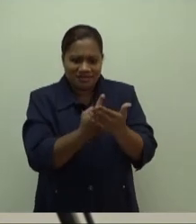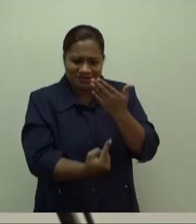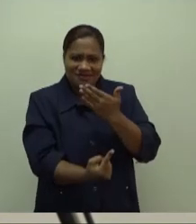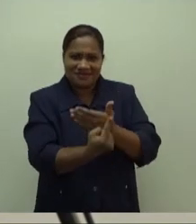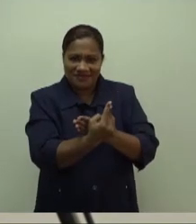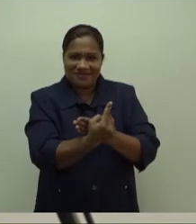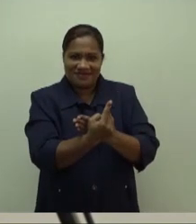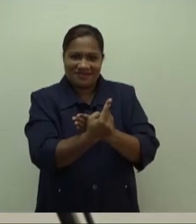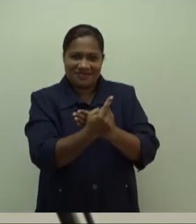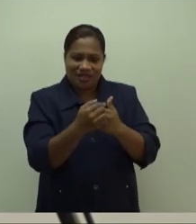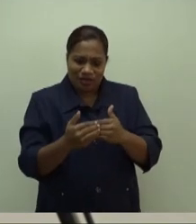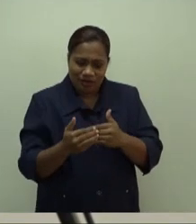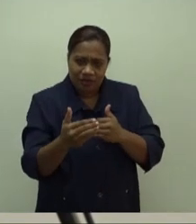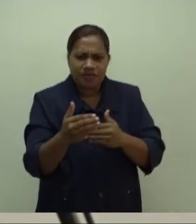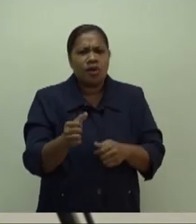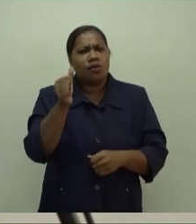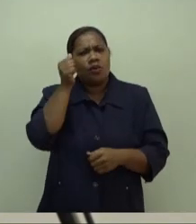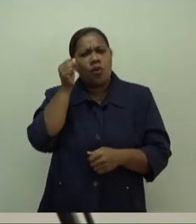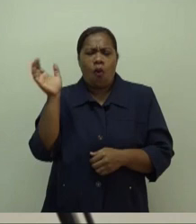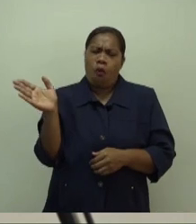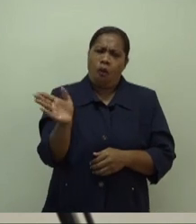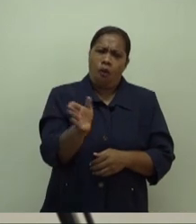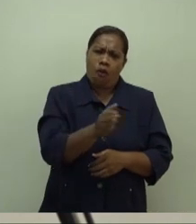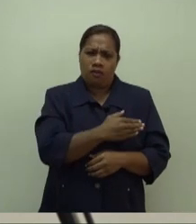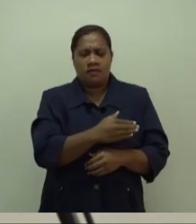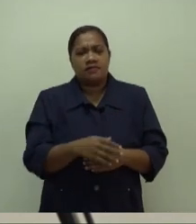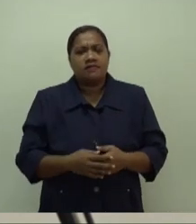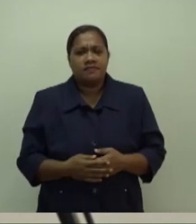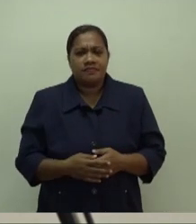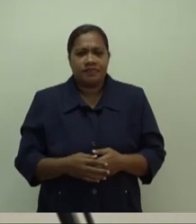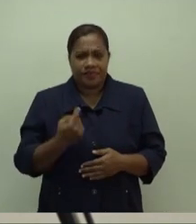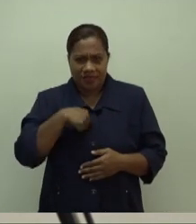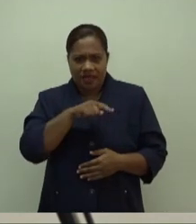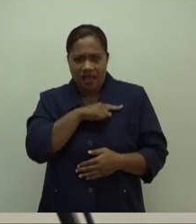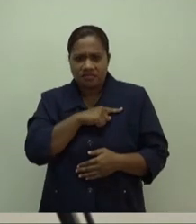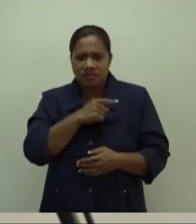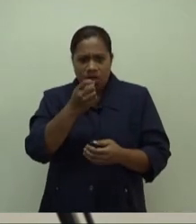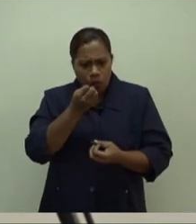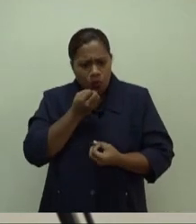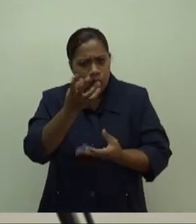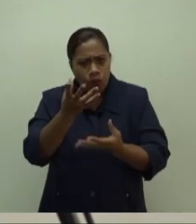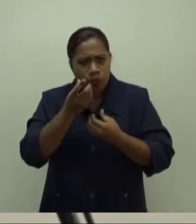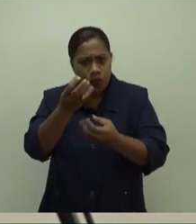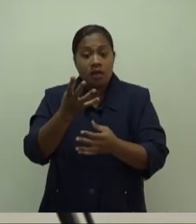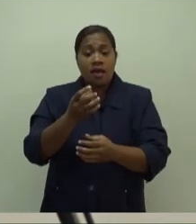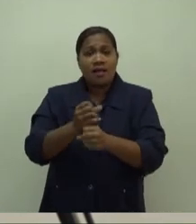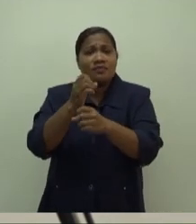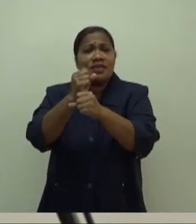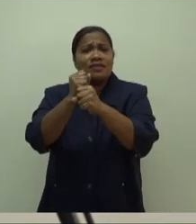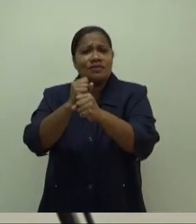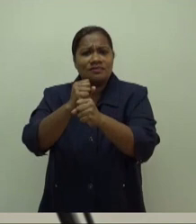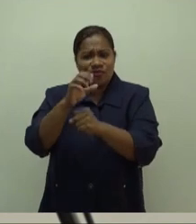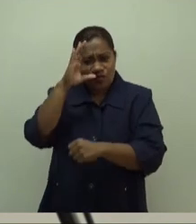I know that we've all grown accustomed to my updating the nation on the latest COVID